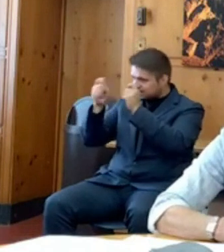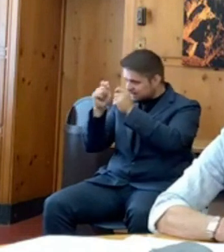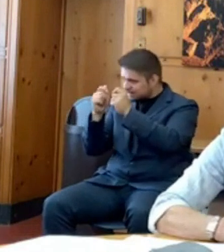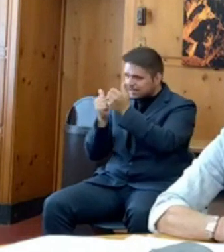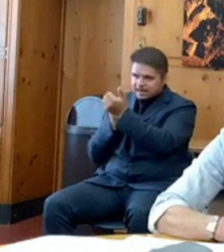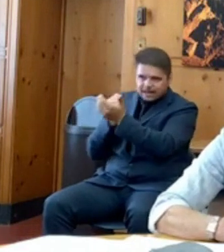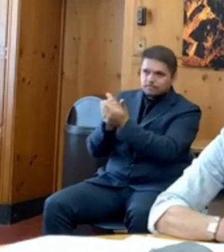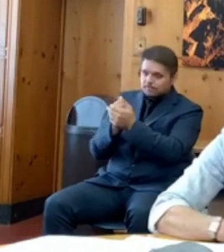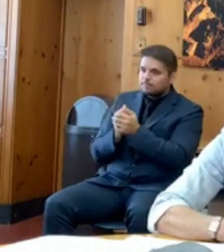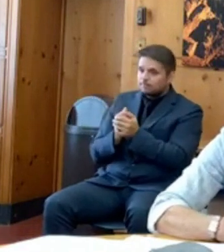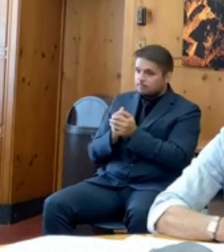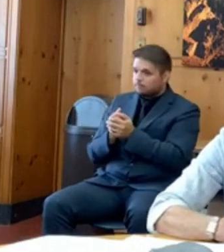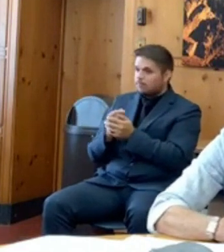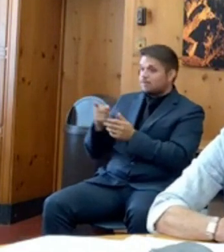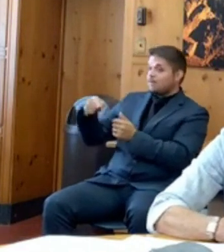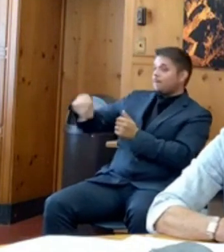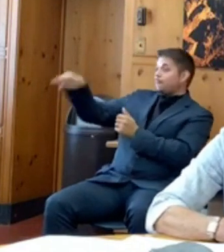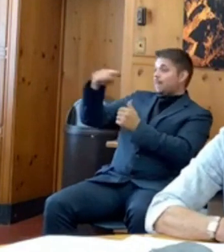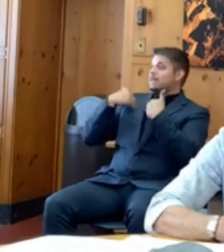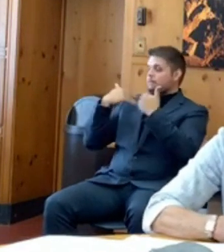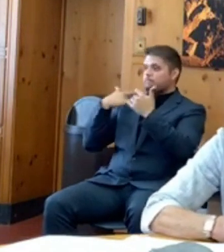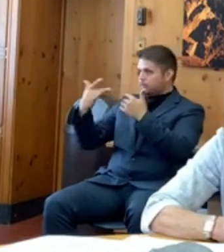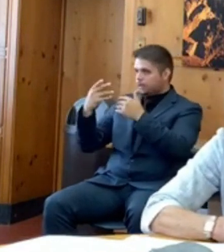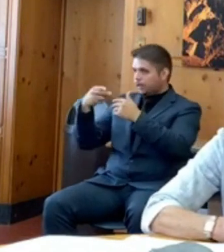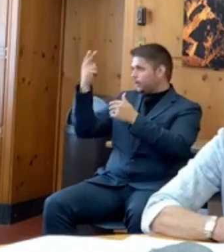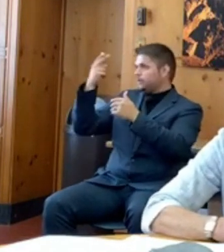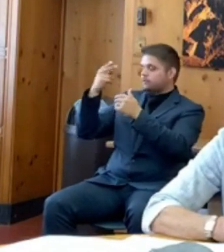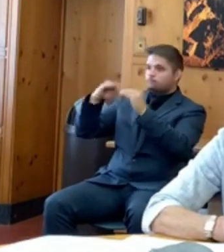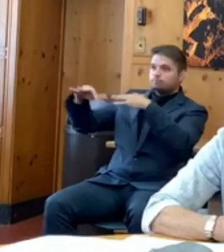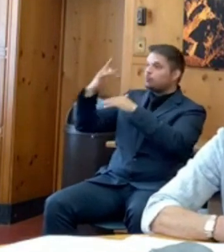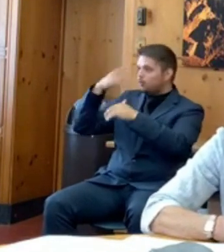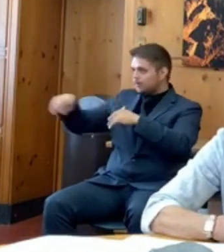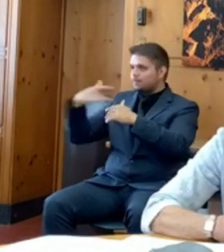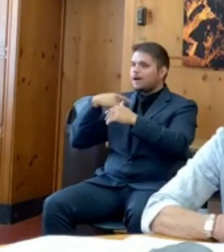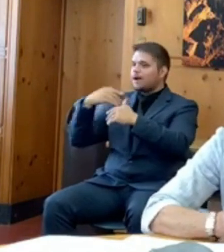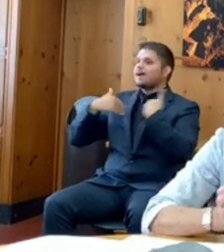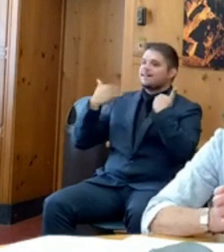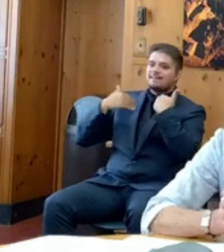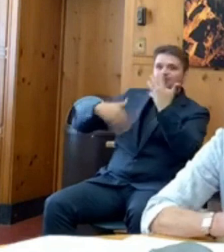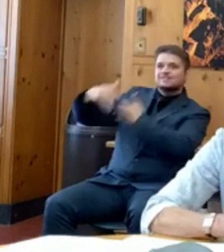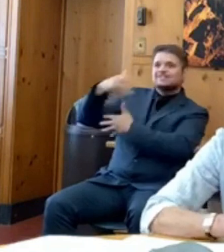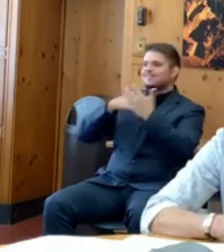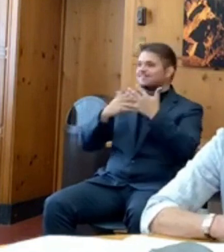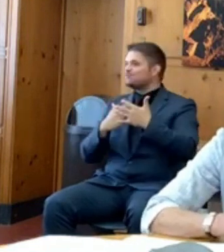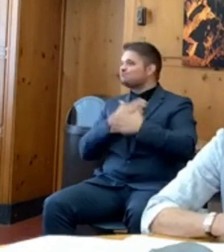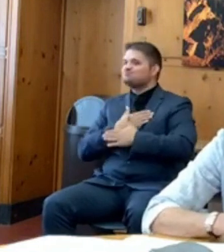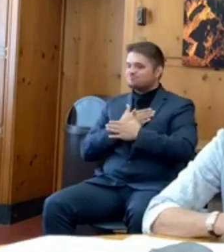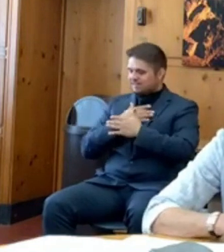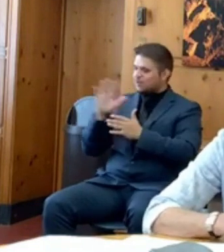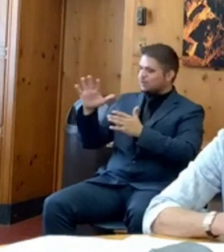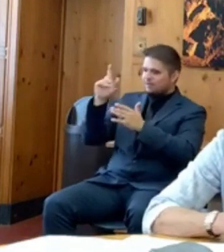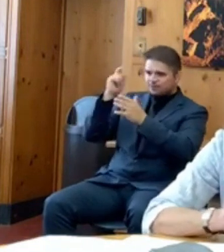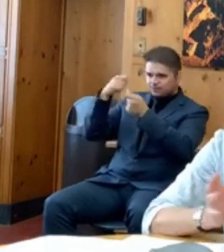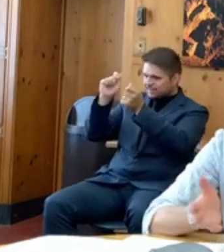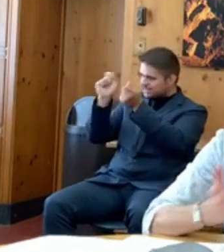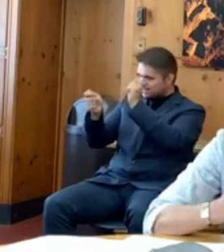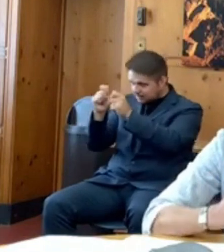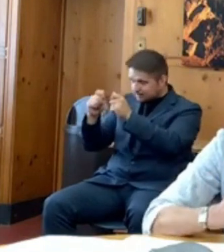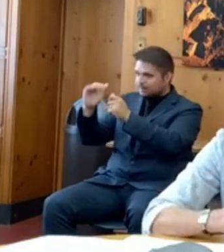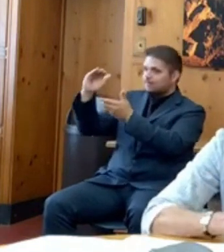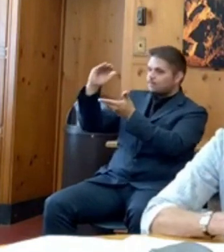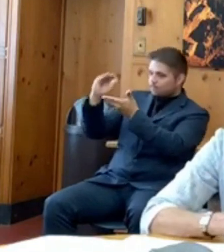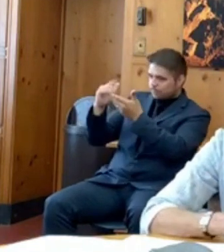That's why I've imposed some very restrictive actions in terms of informal social gatherings in houses,